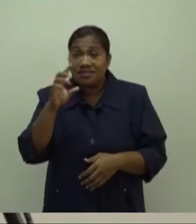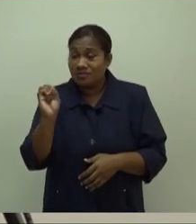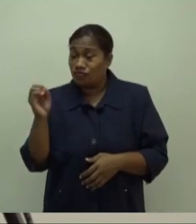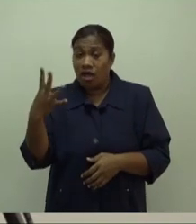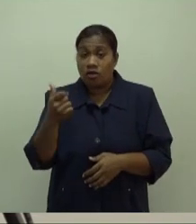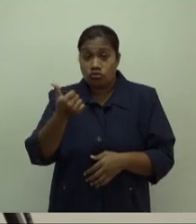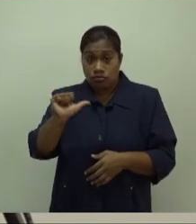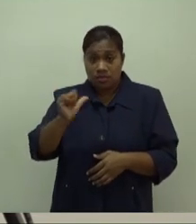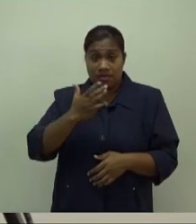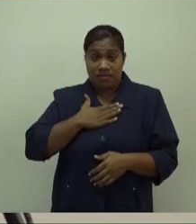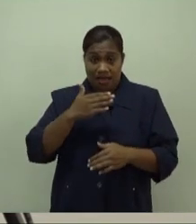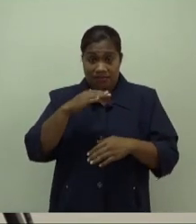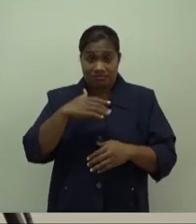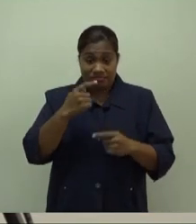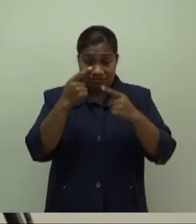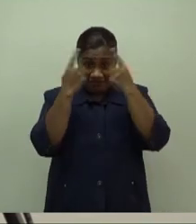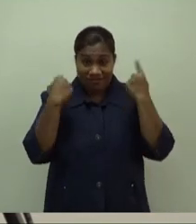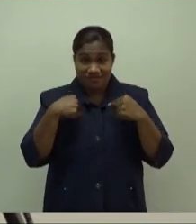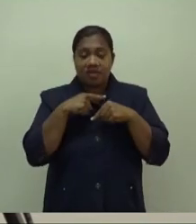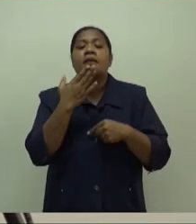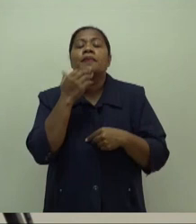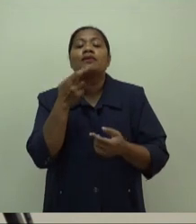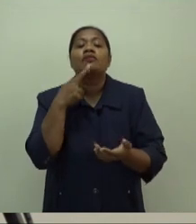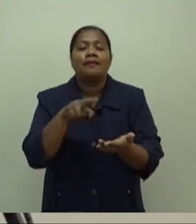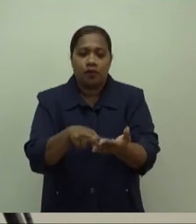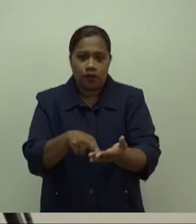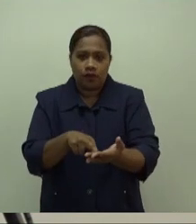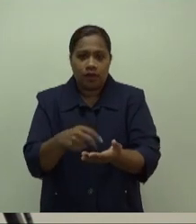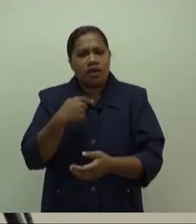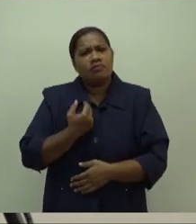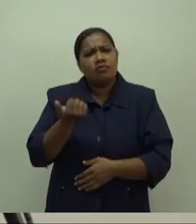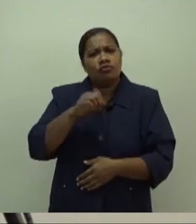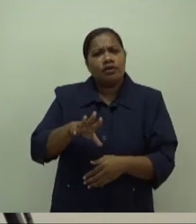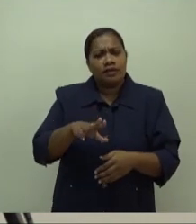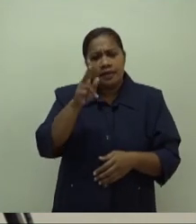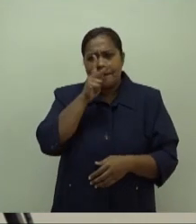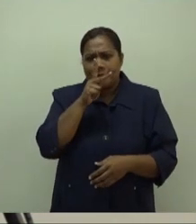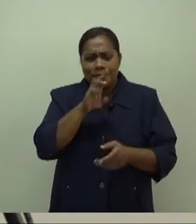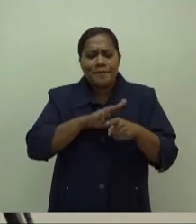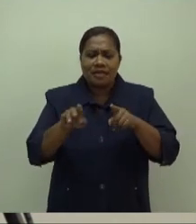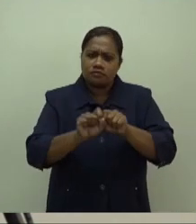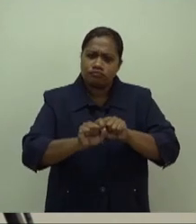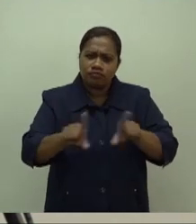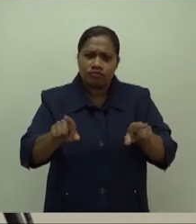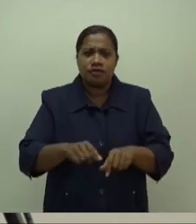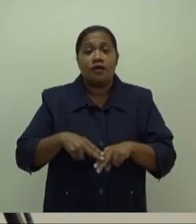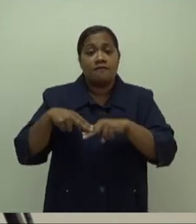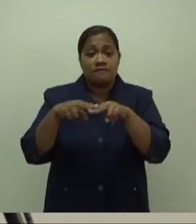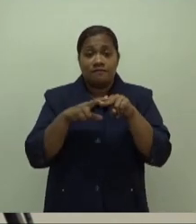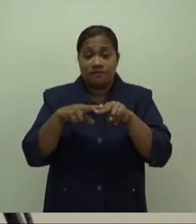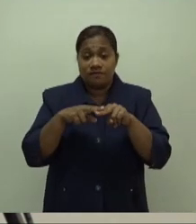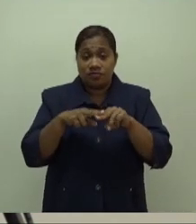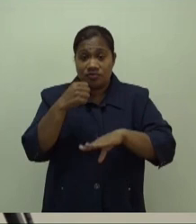please report the profile. I put out my public message on the Fiji government and the Ministry of Health